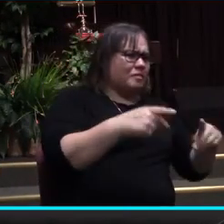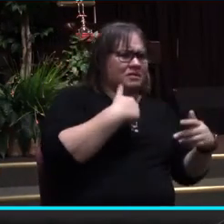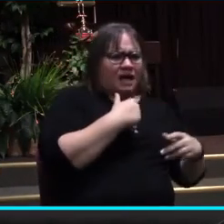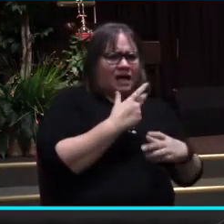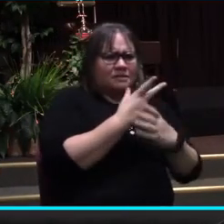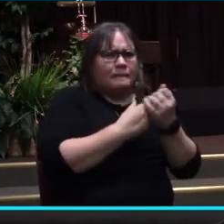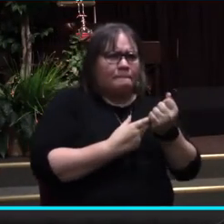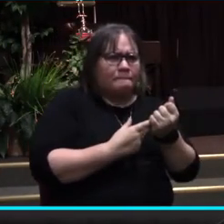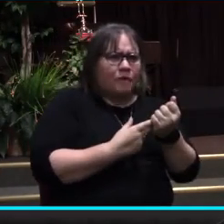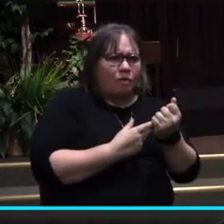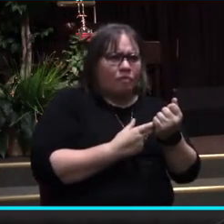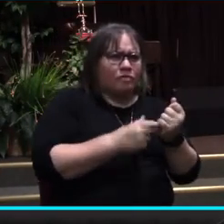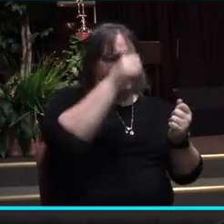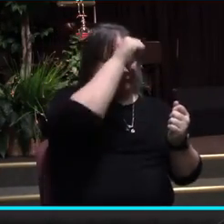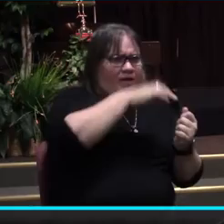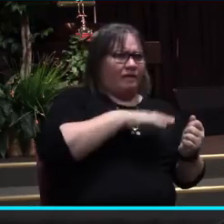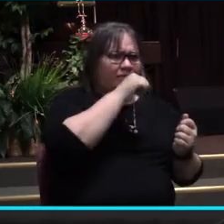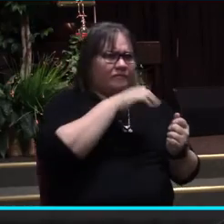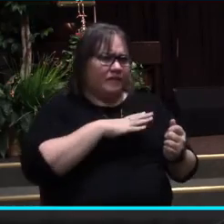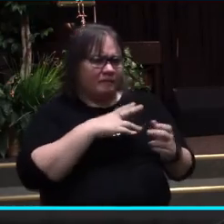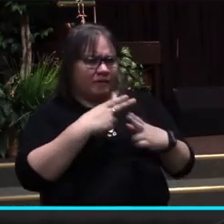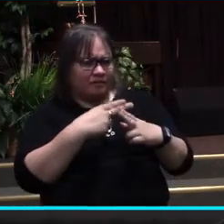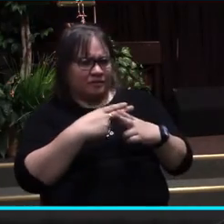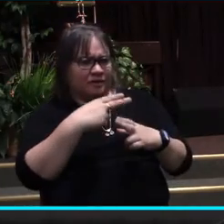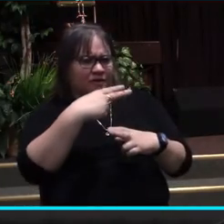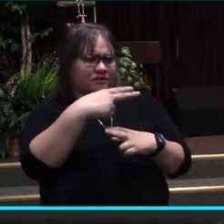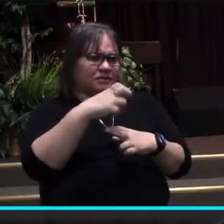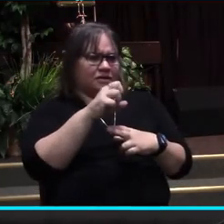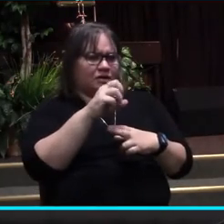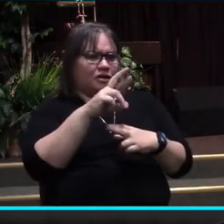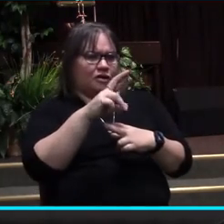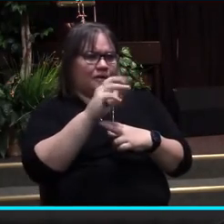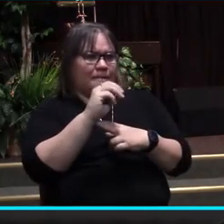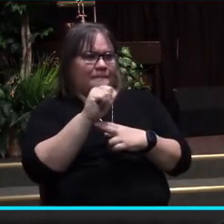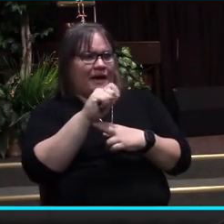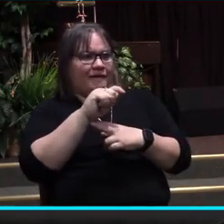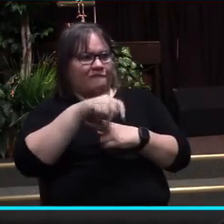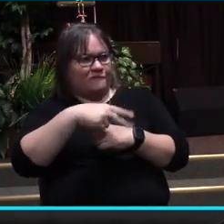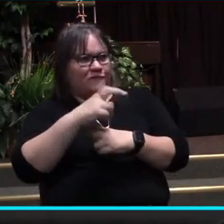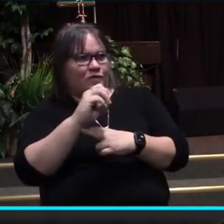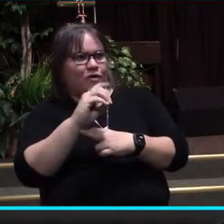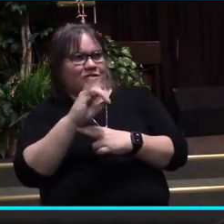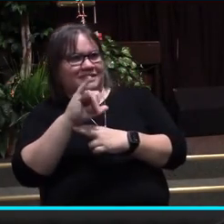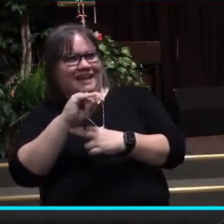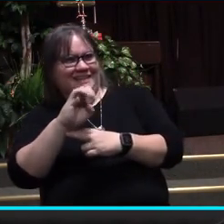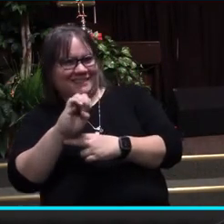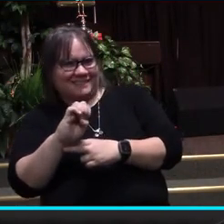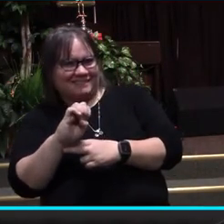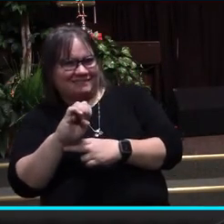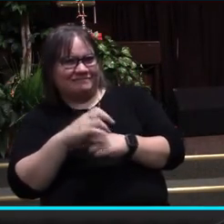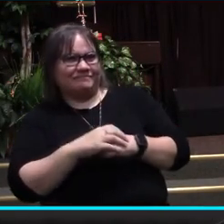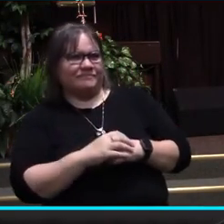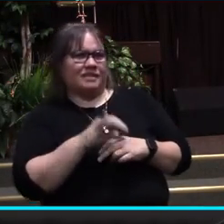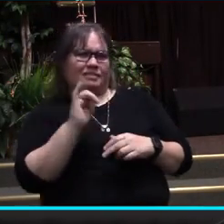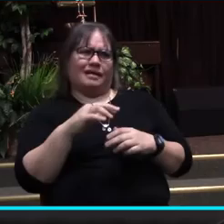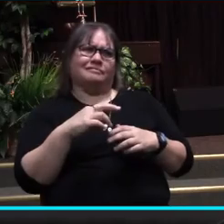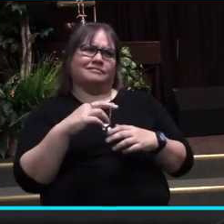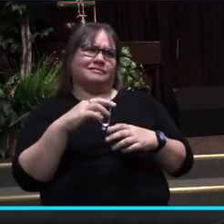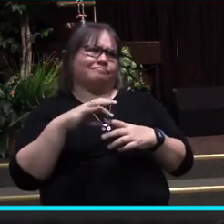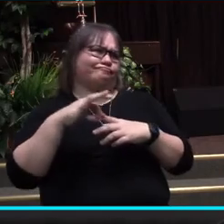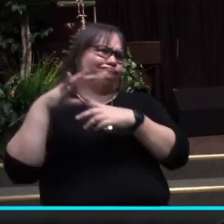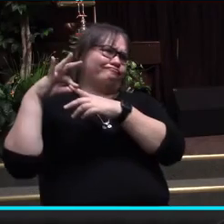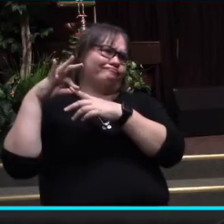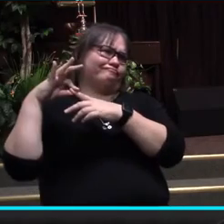both sex organs, also known as hermaphroditism? This is an incredibly rare condition